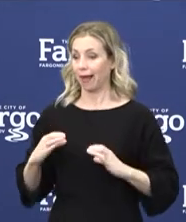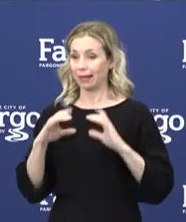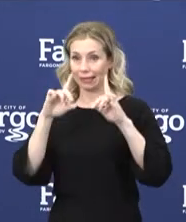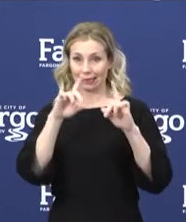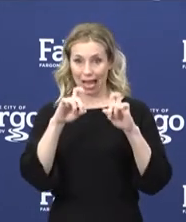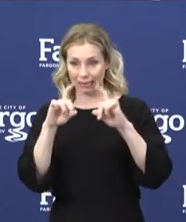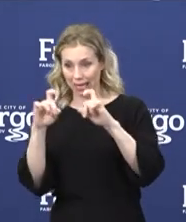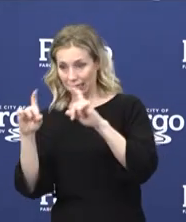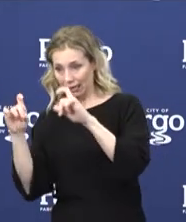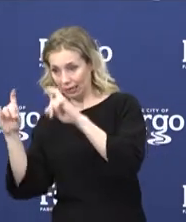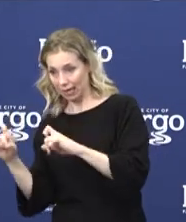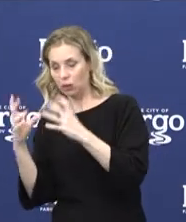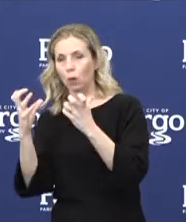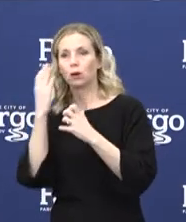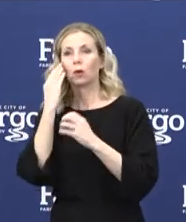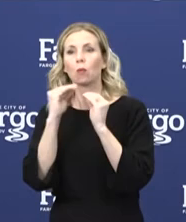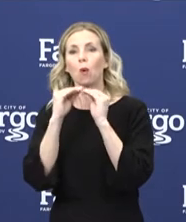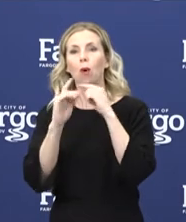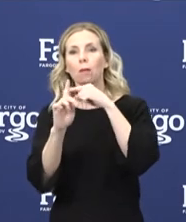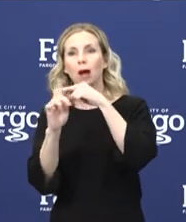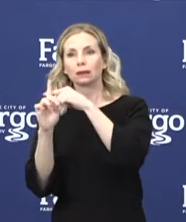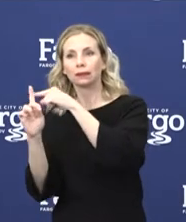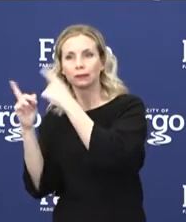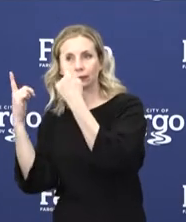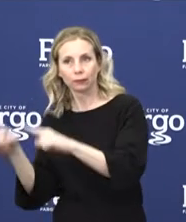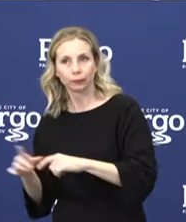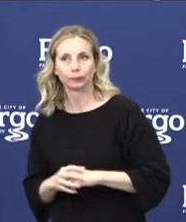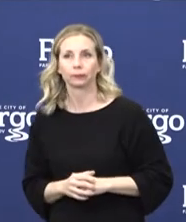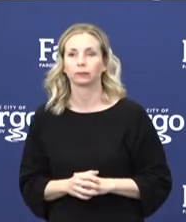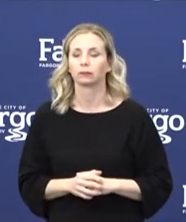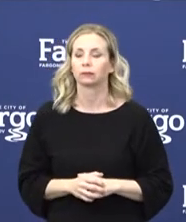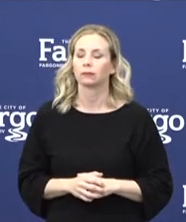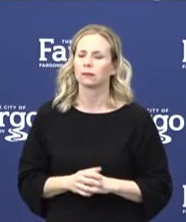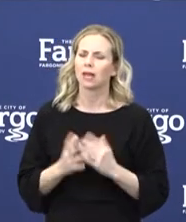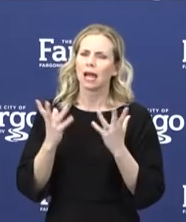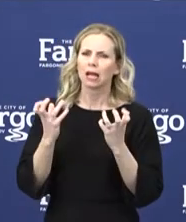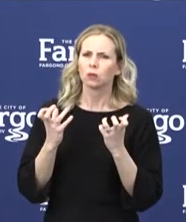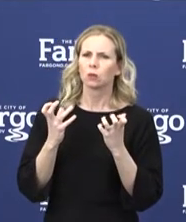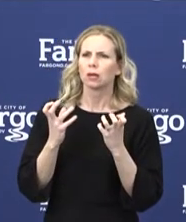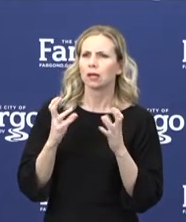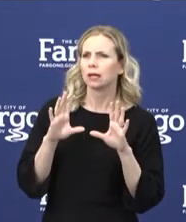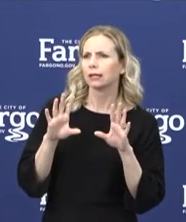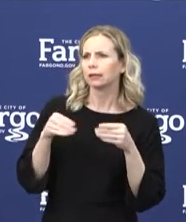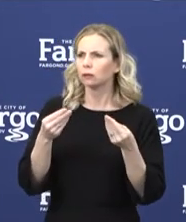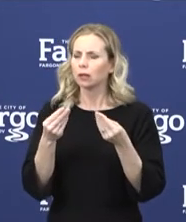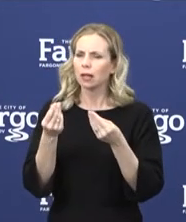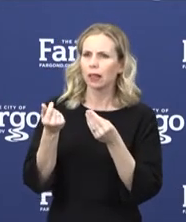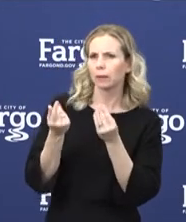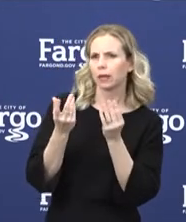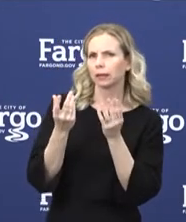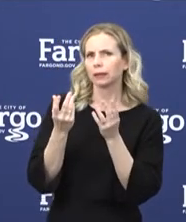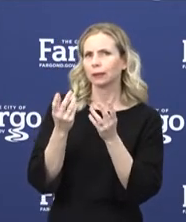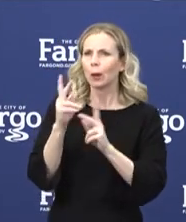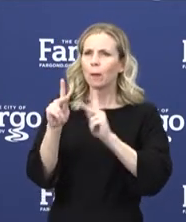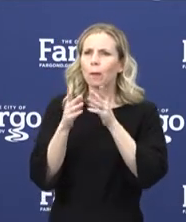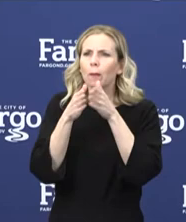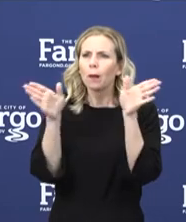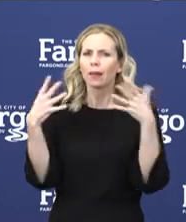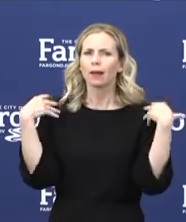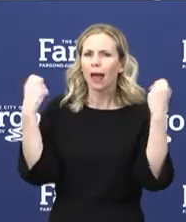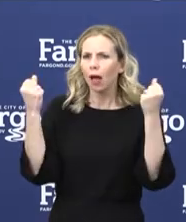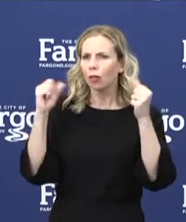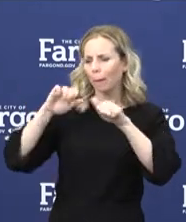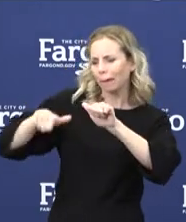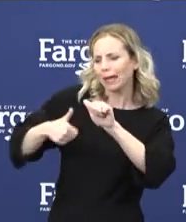identify more positive cases. I just wanted to give a little bit about public health behind the scenes in all of this.